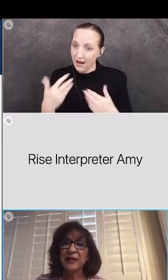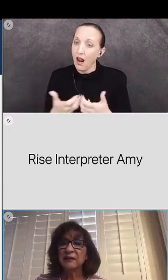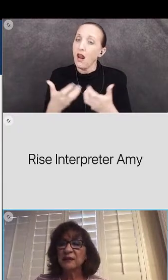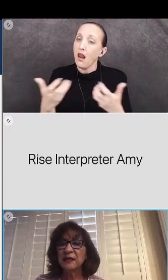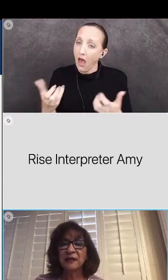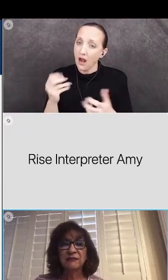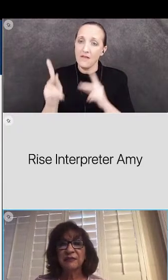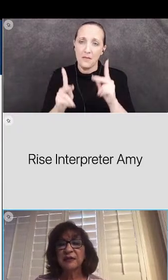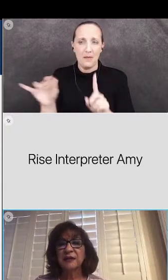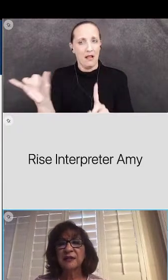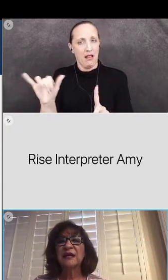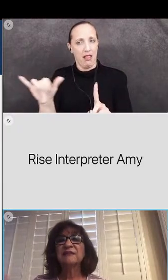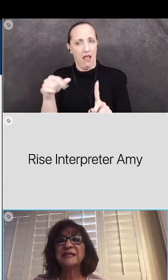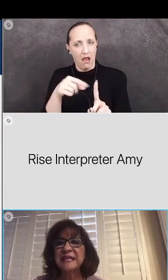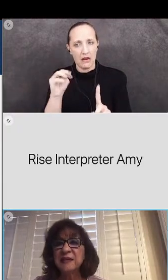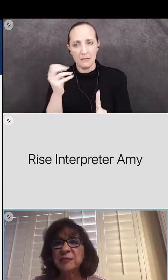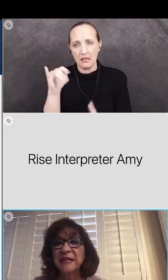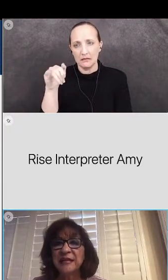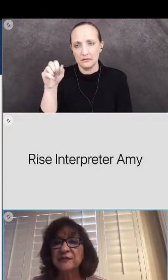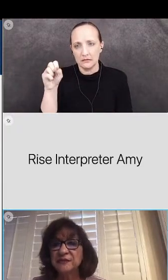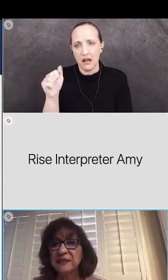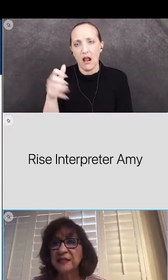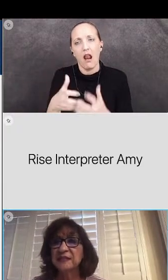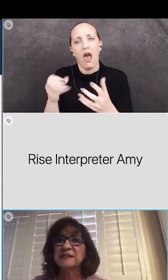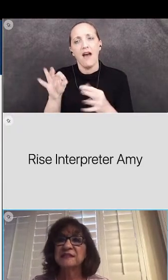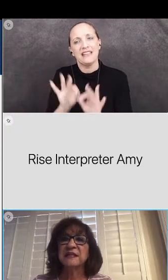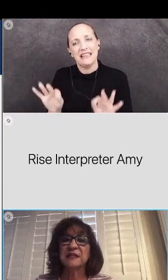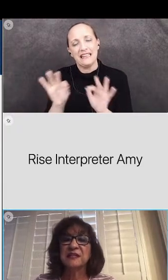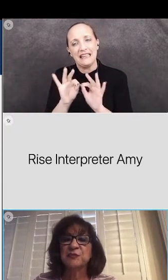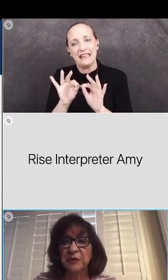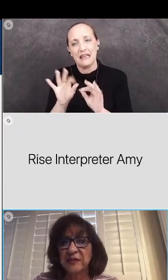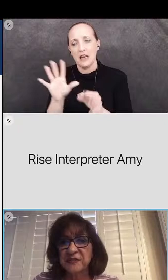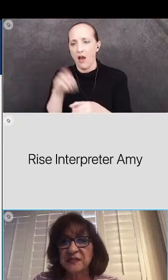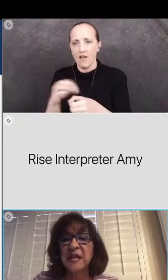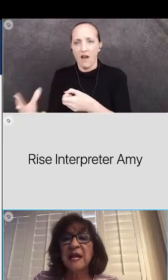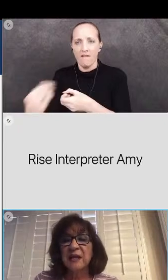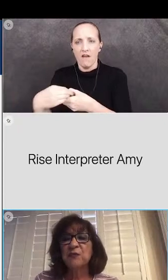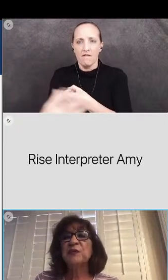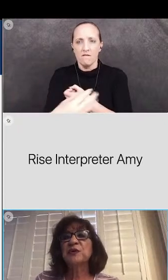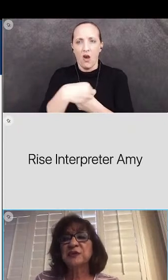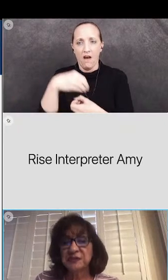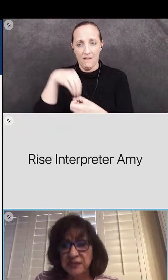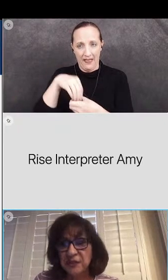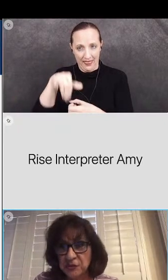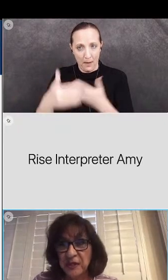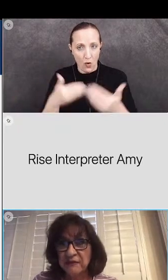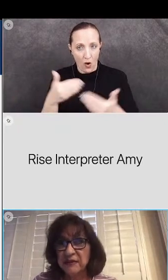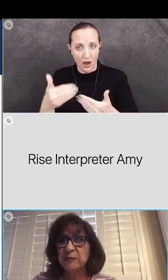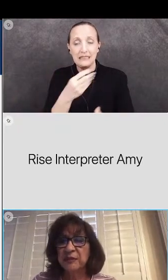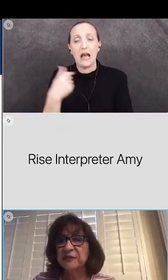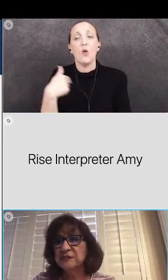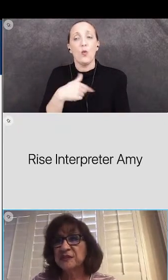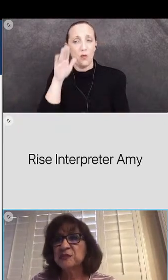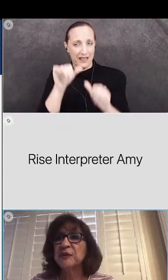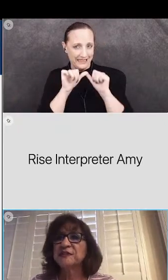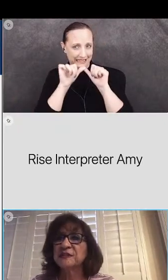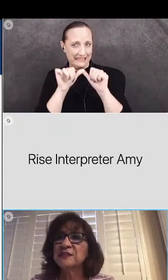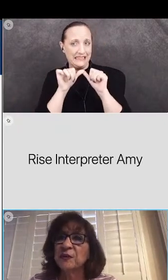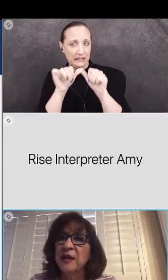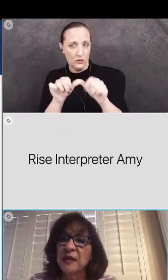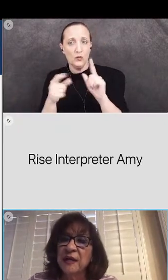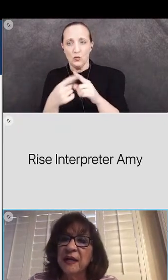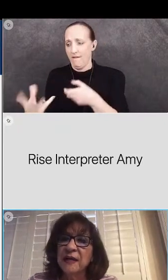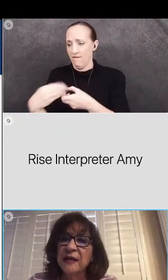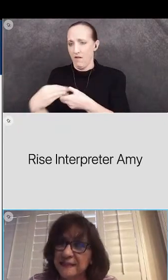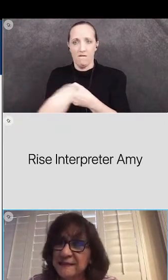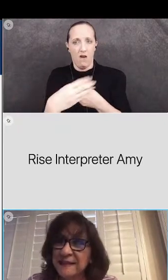people like that. We had a lot of, a lot of key players in this, in this process. And we will continue to have key players in this